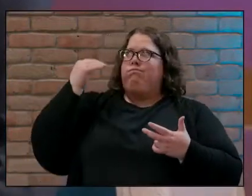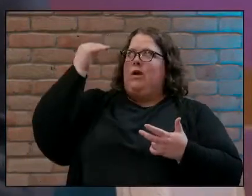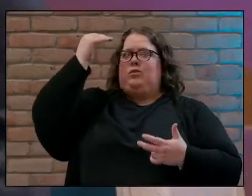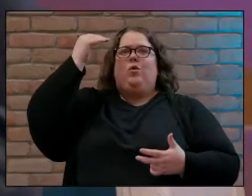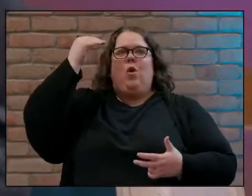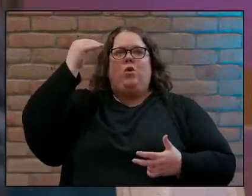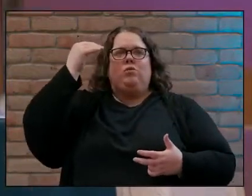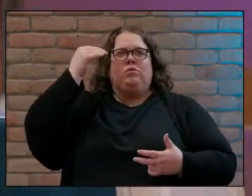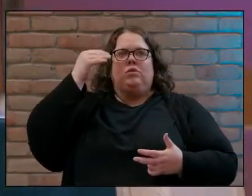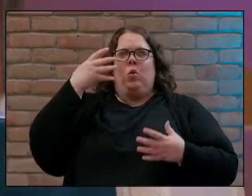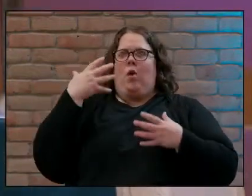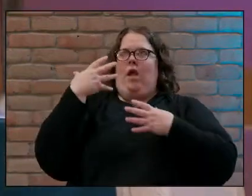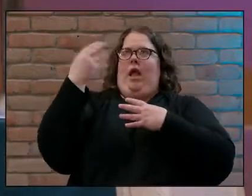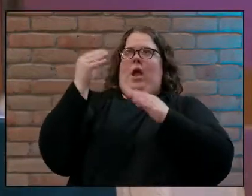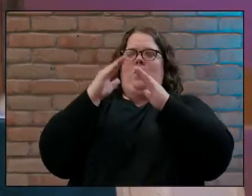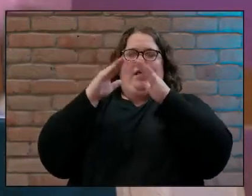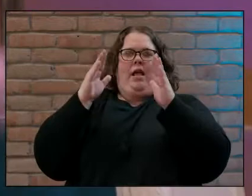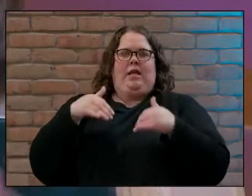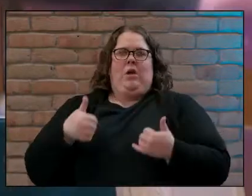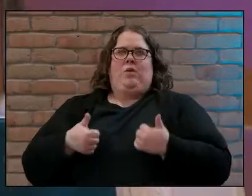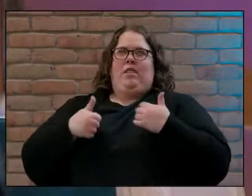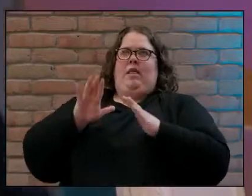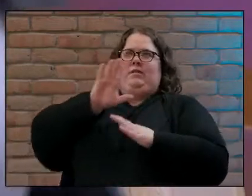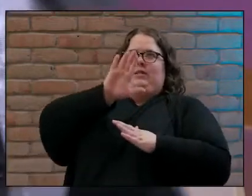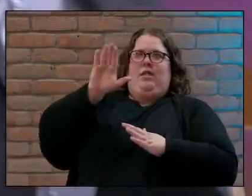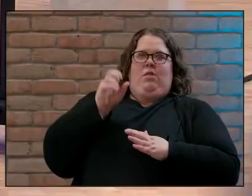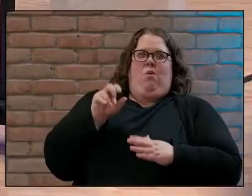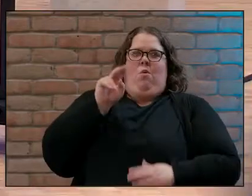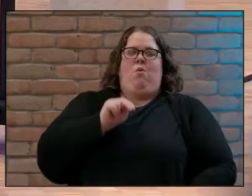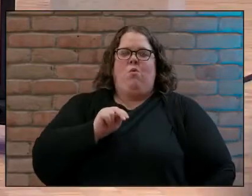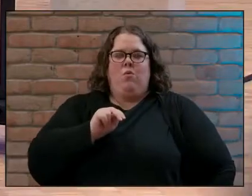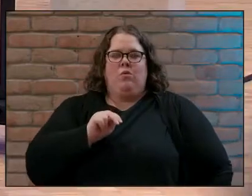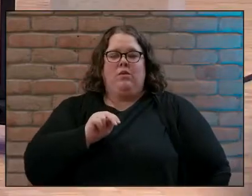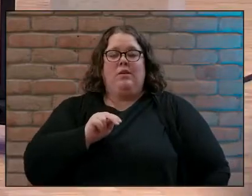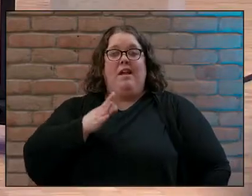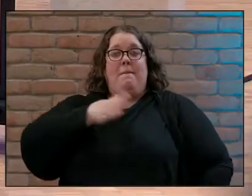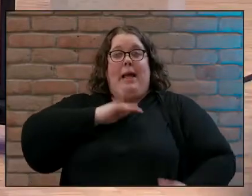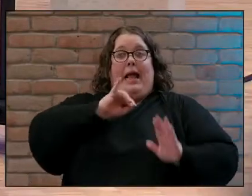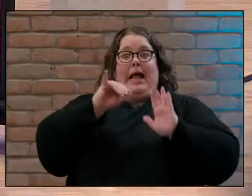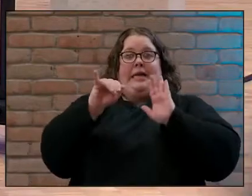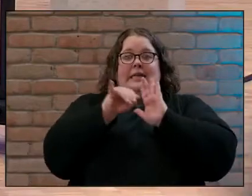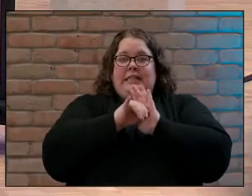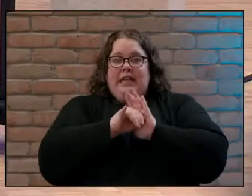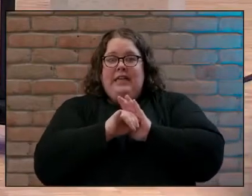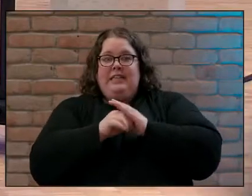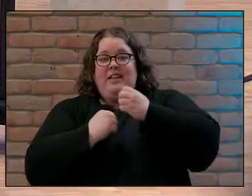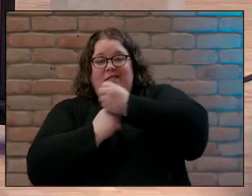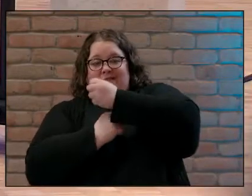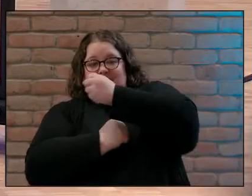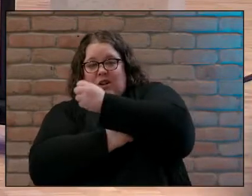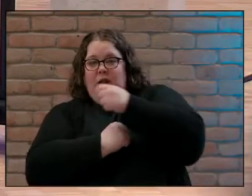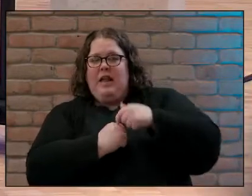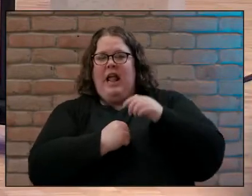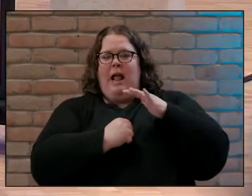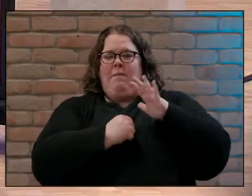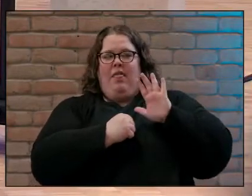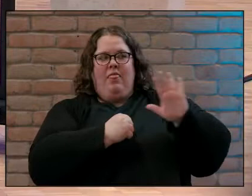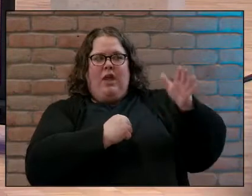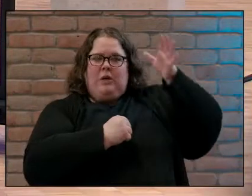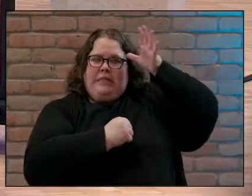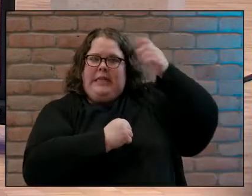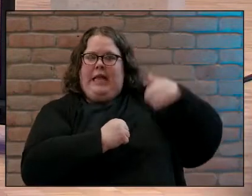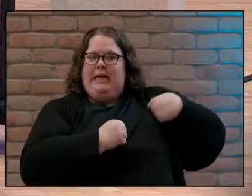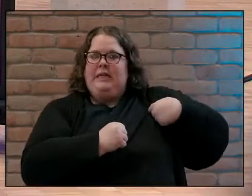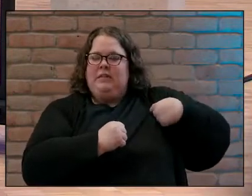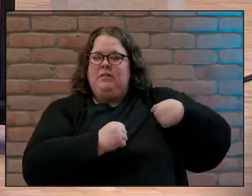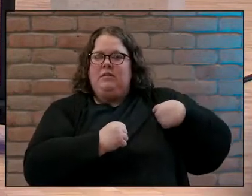their own and if my identity was based on a changeable factor like being a dad and I still have a role of course as a